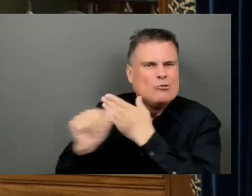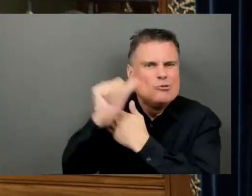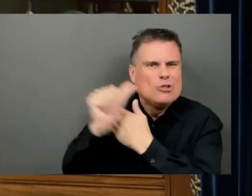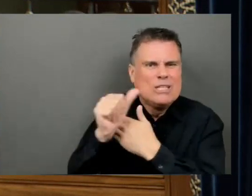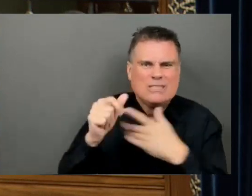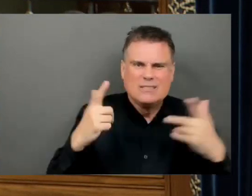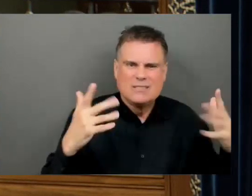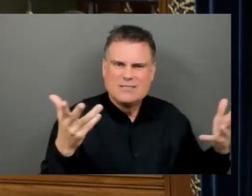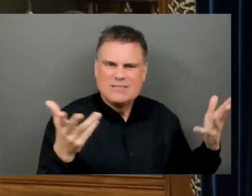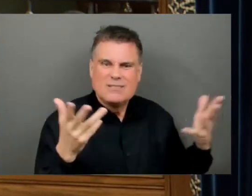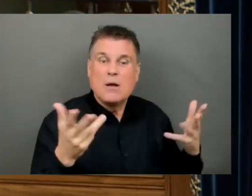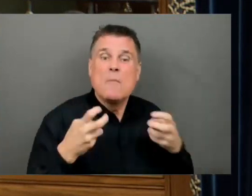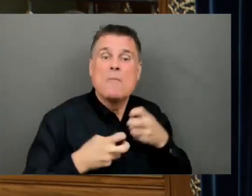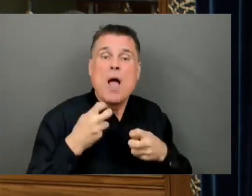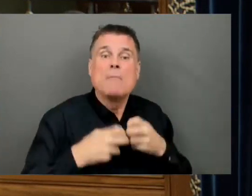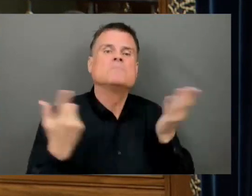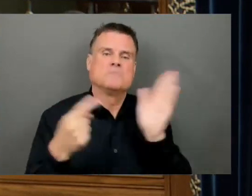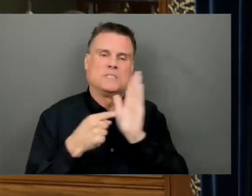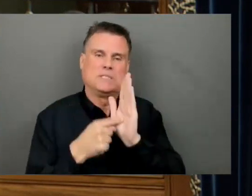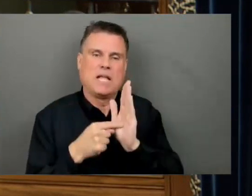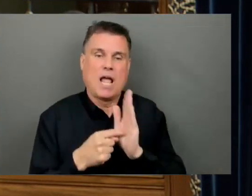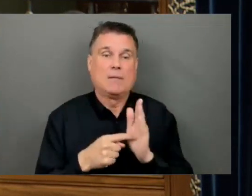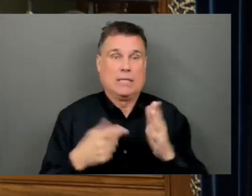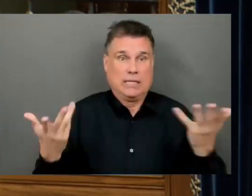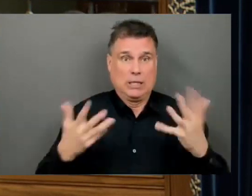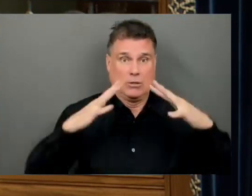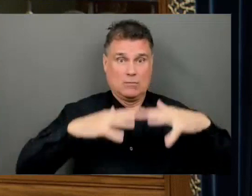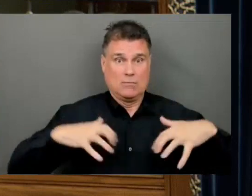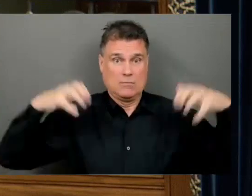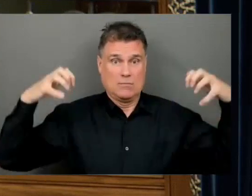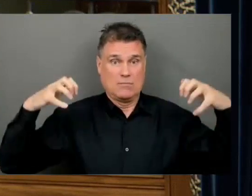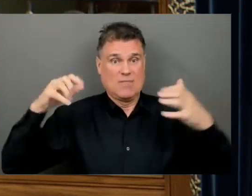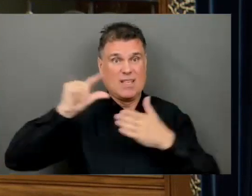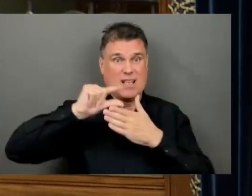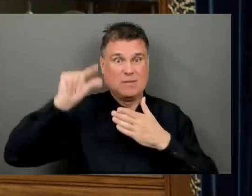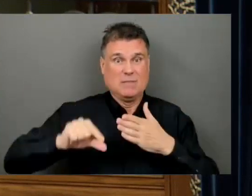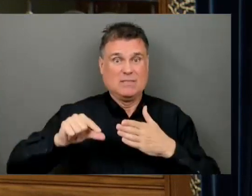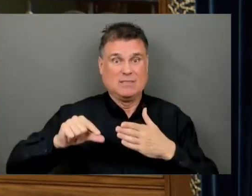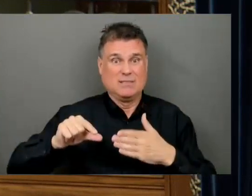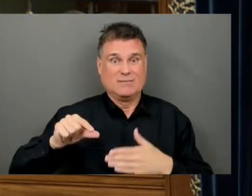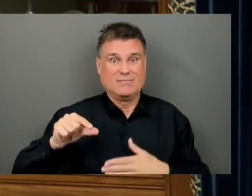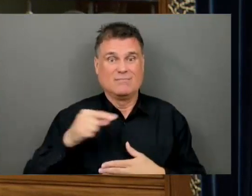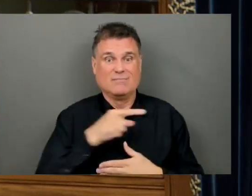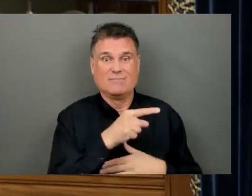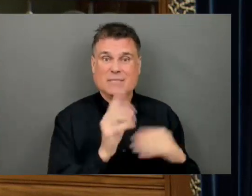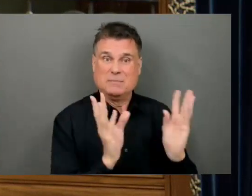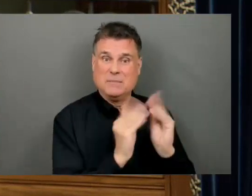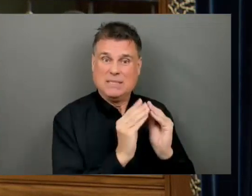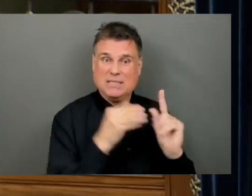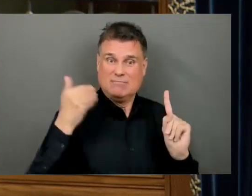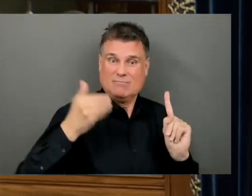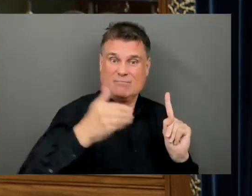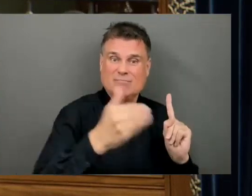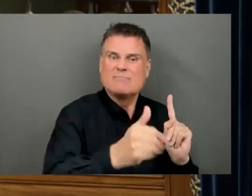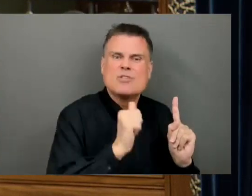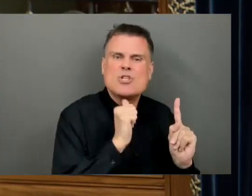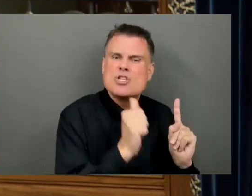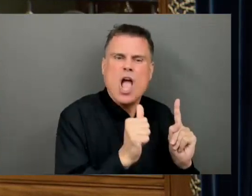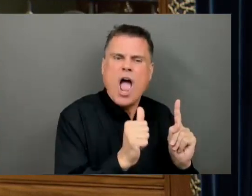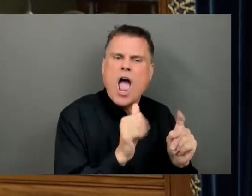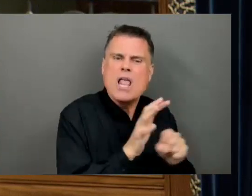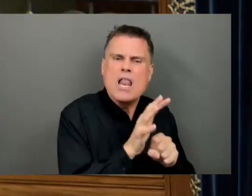across the globe not being able to effectively leverage the insights of the scientific community on behalf of the people they represent.